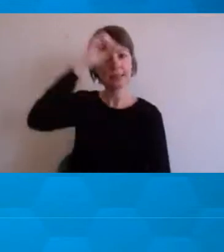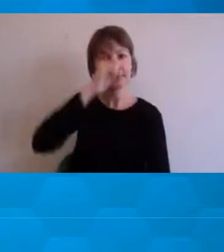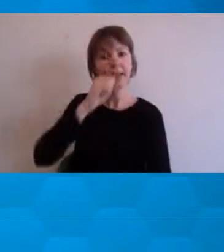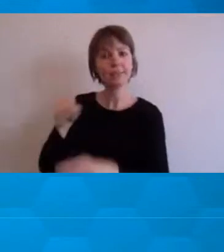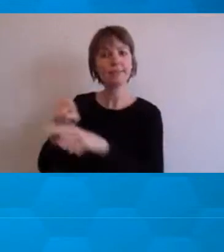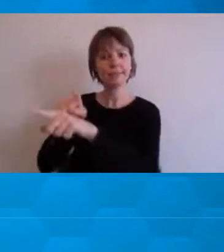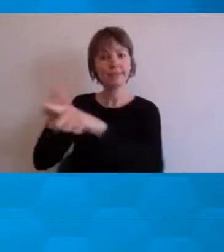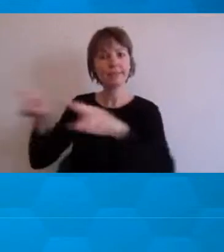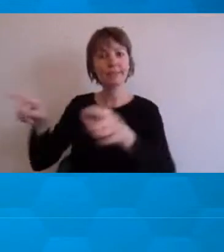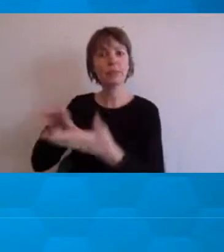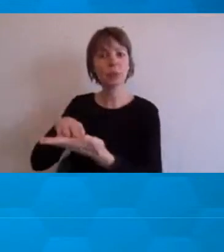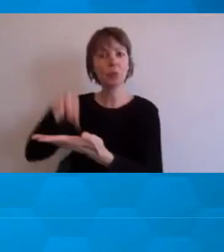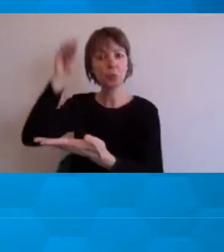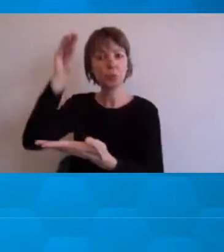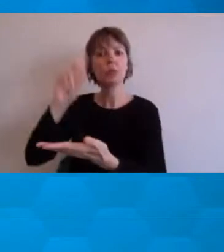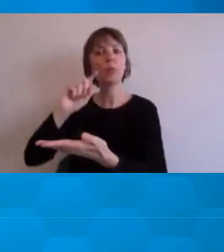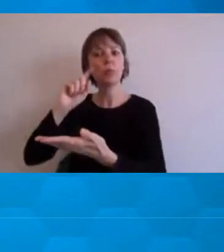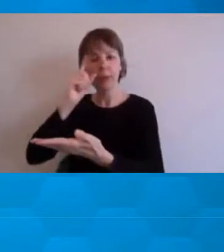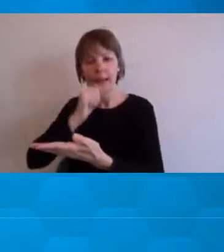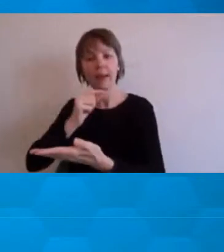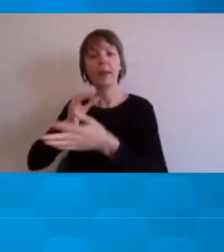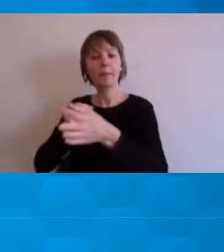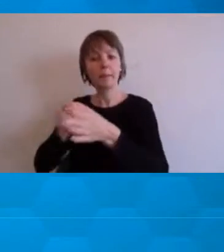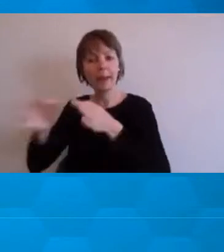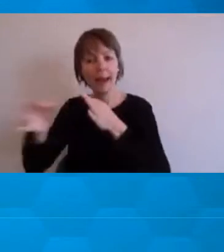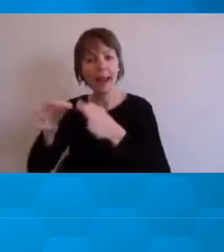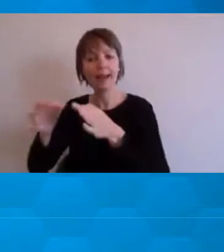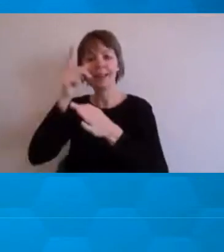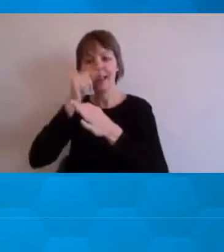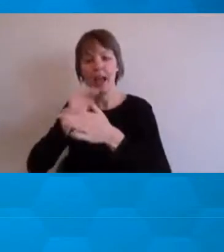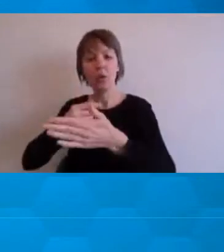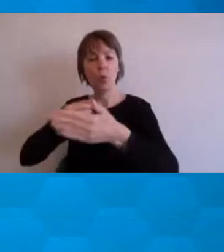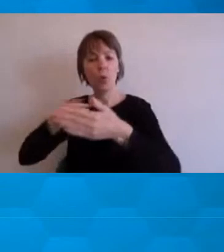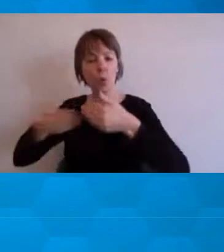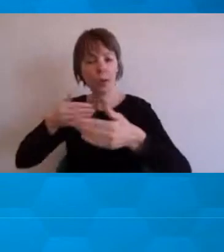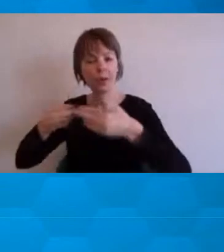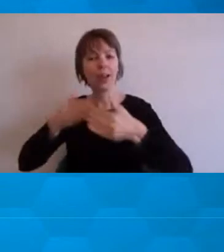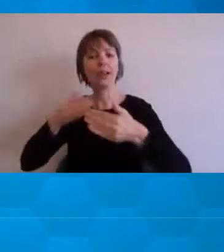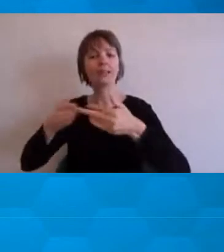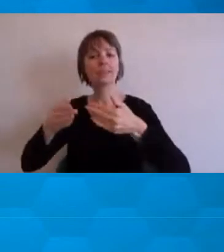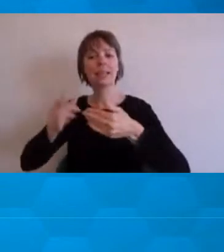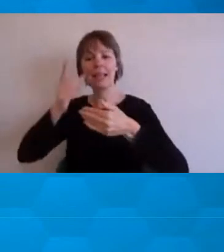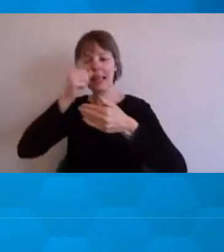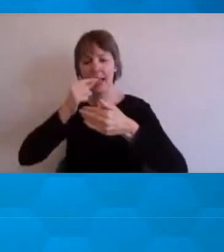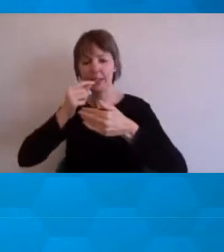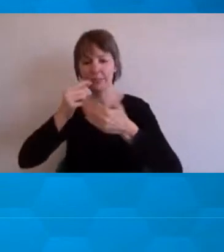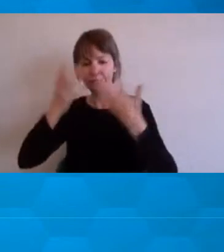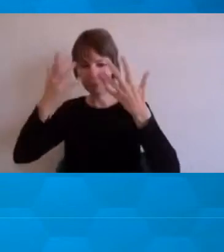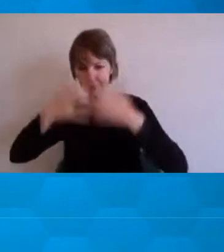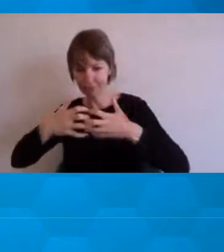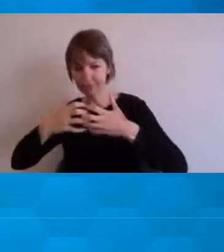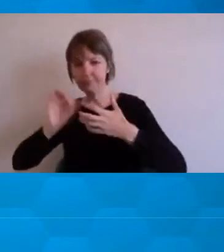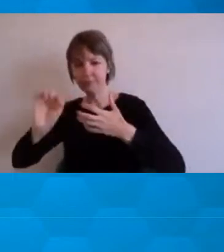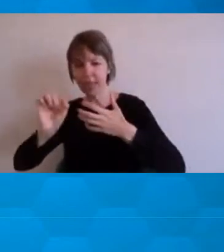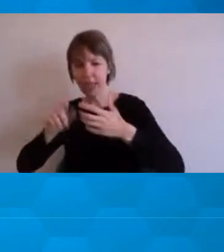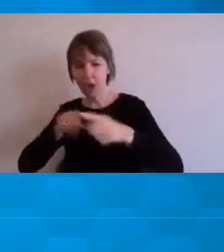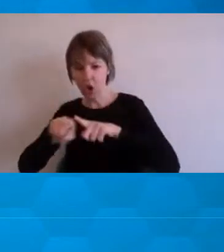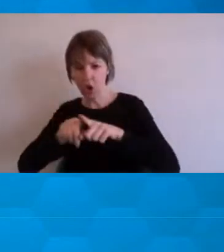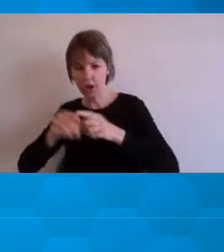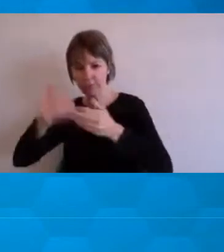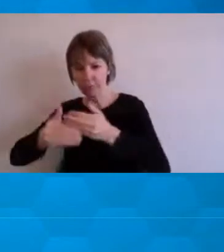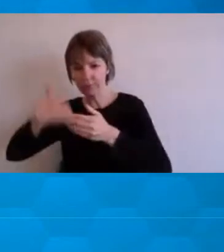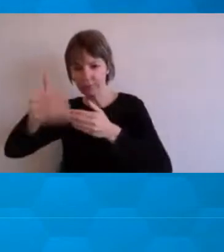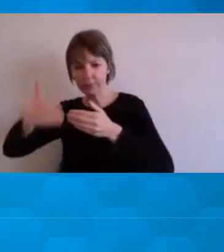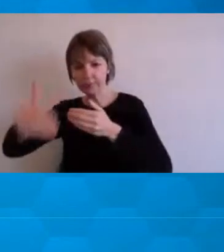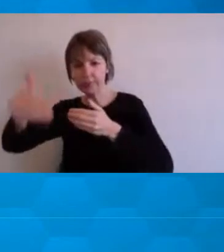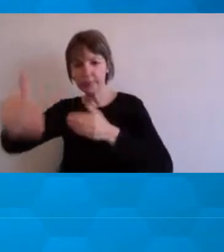that they are able to plan and organize and and stage out, chunk out their learning and prepare for their